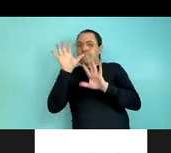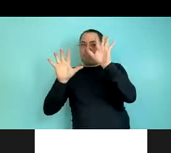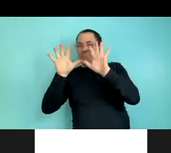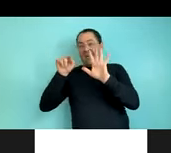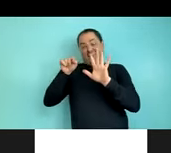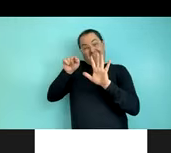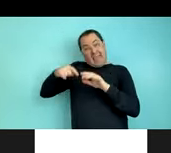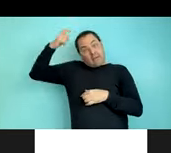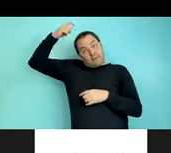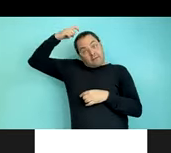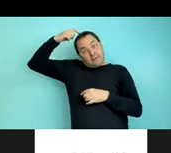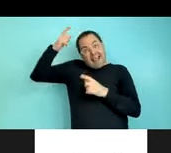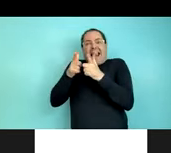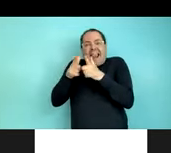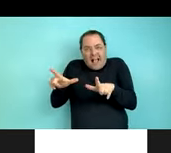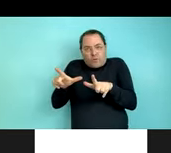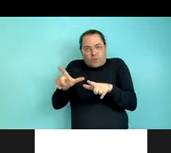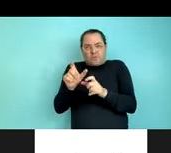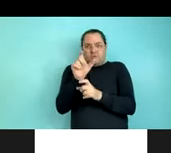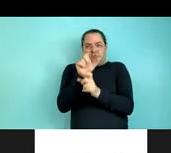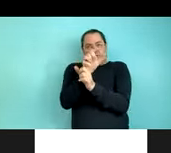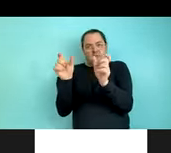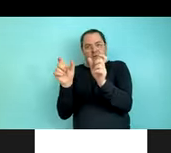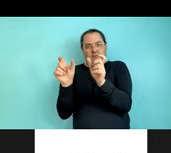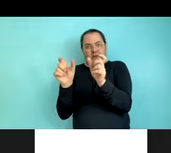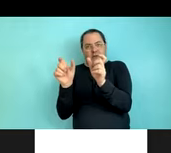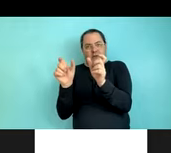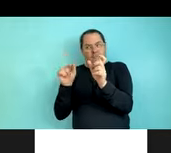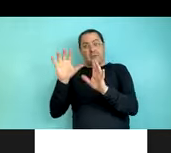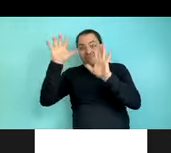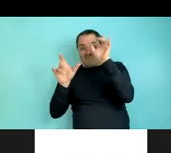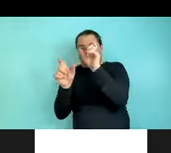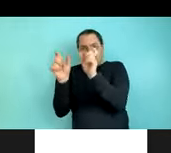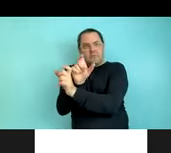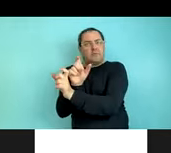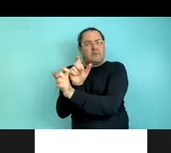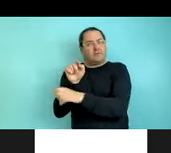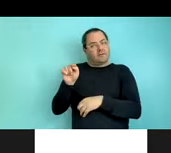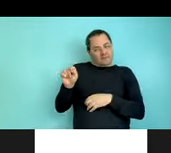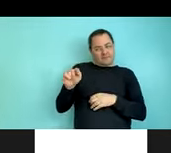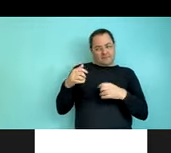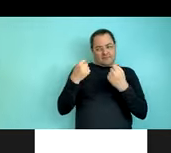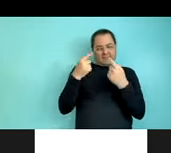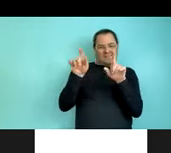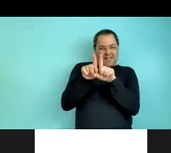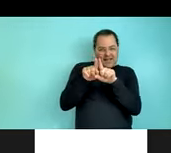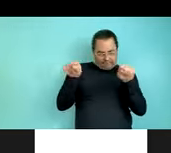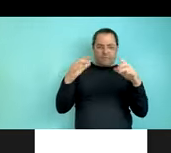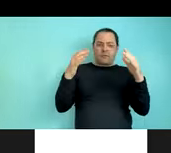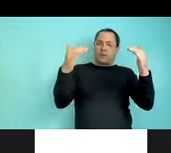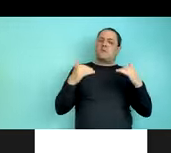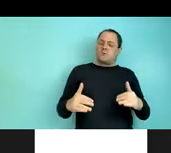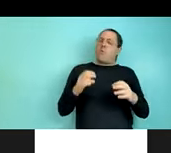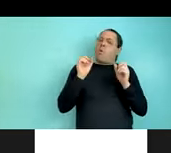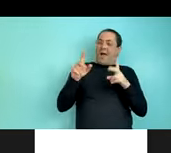The second important finding from these two studies is with respect to the strength of the noun first